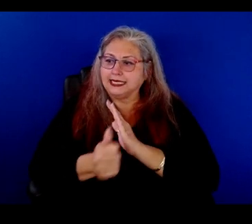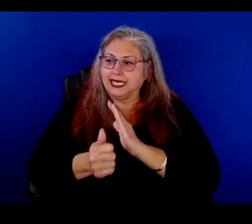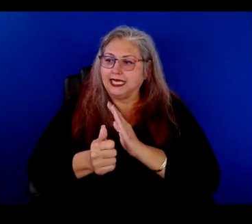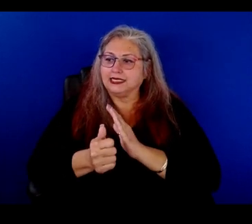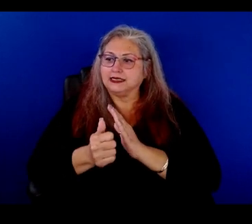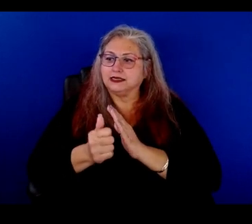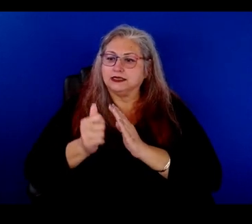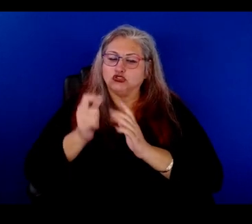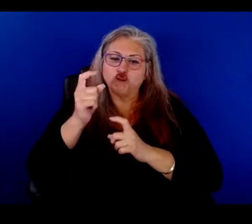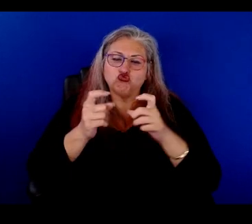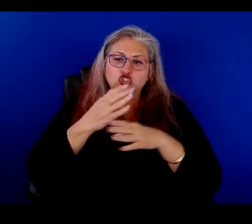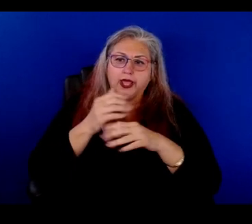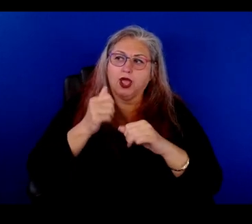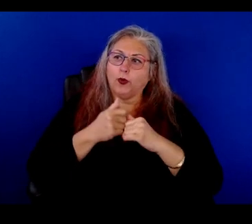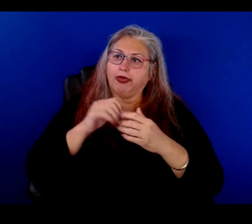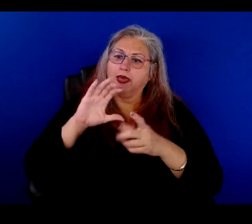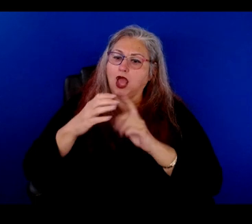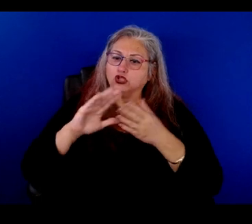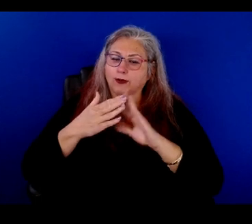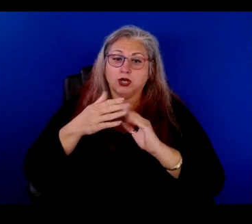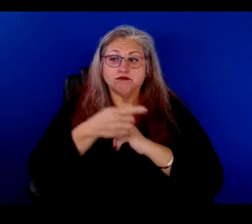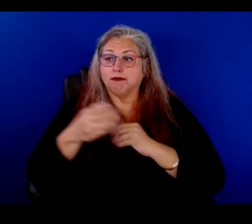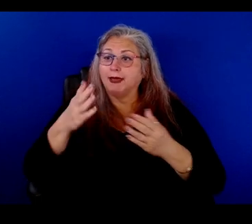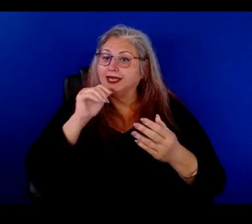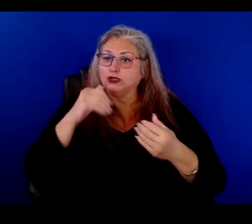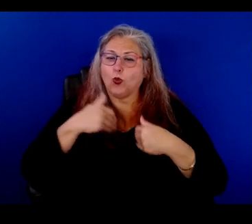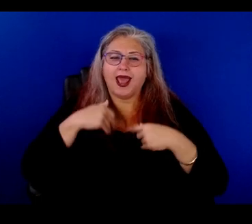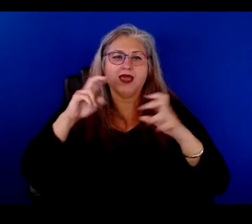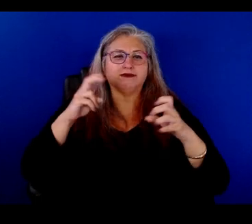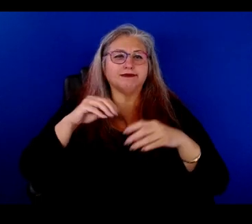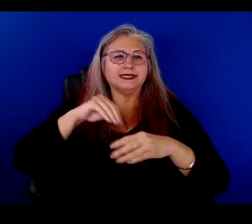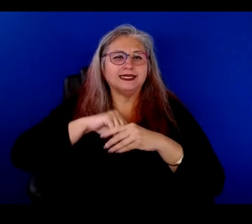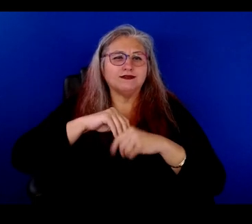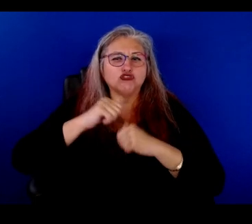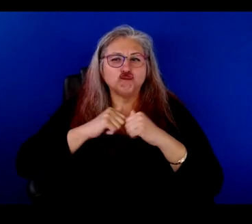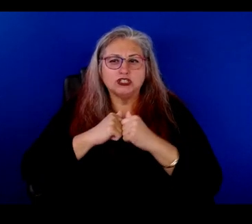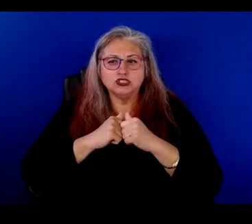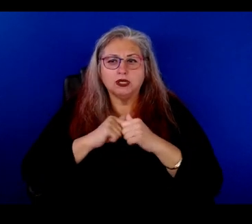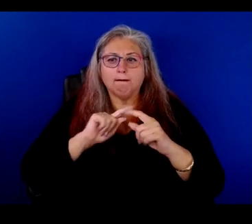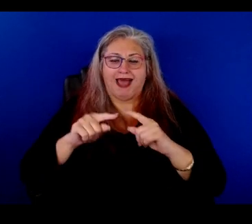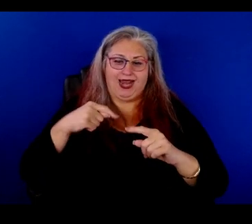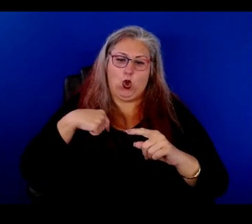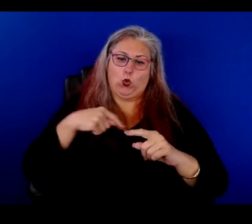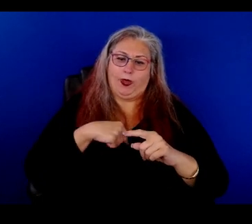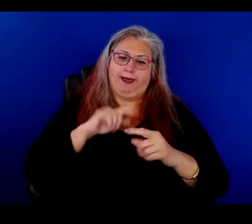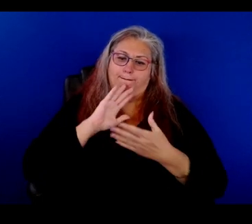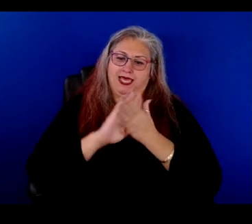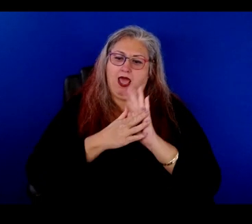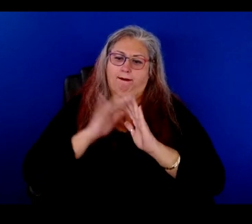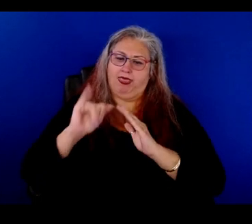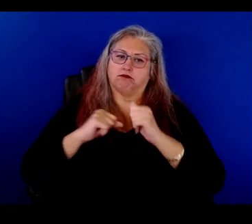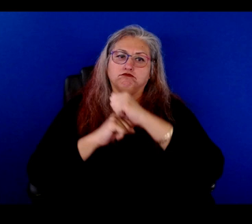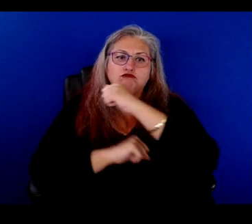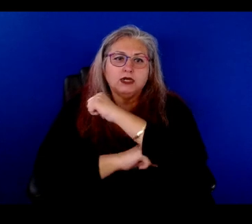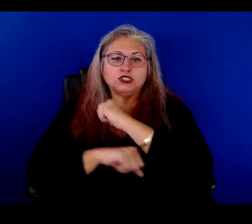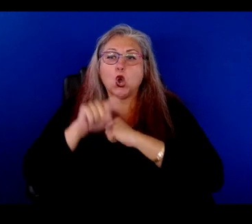broader cultural community that didn't have an infrastructure, but we were the infrastructure. So you were the infrastructure.